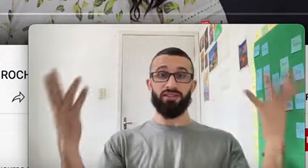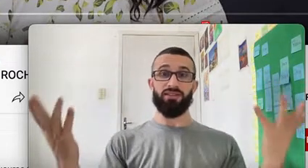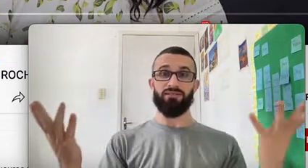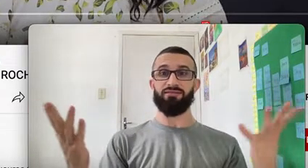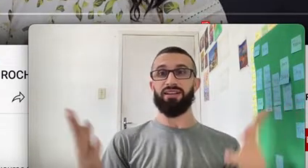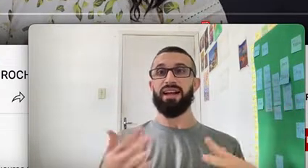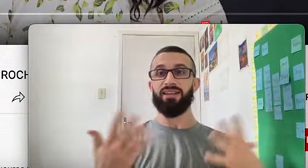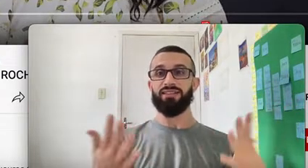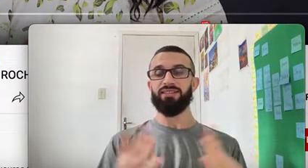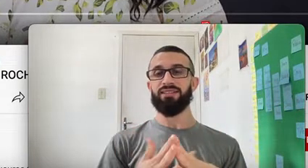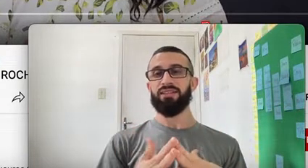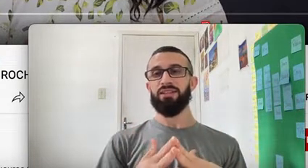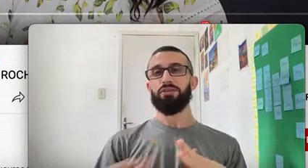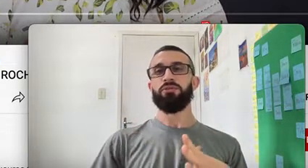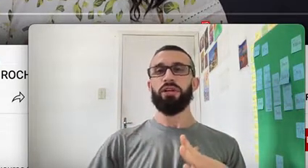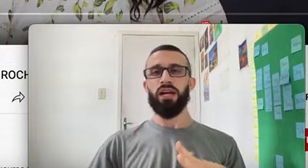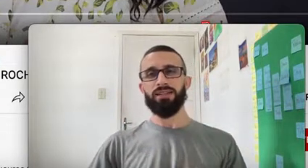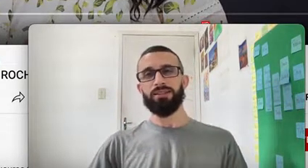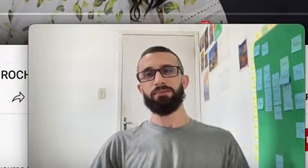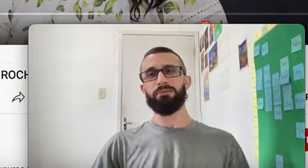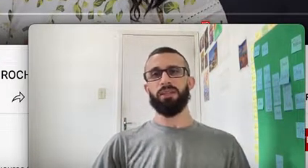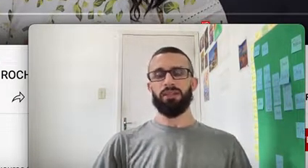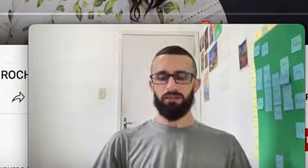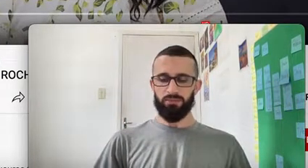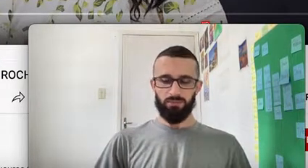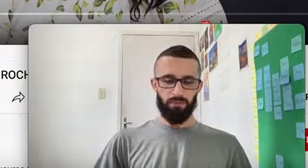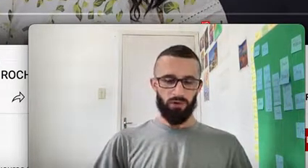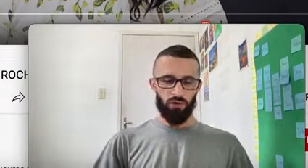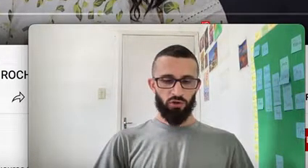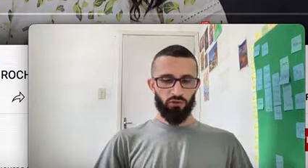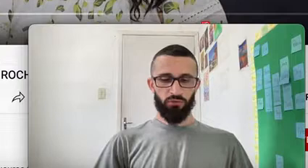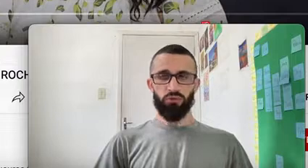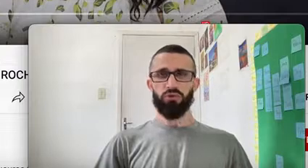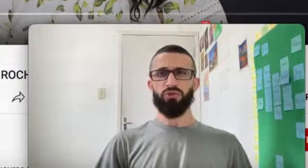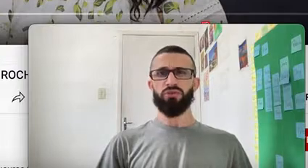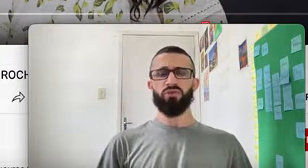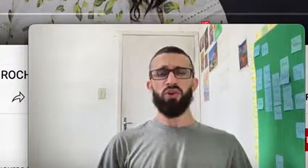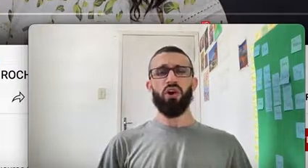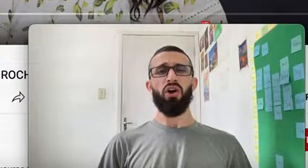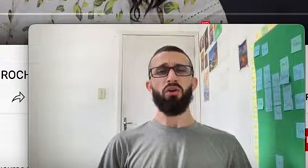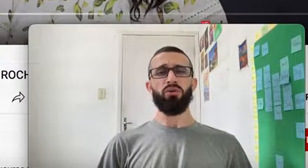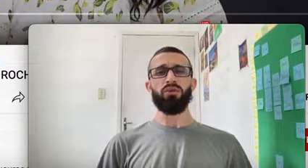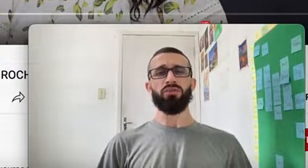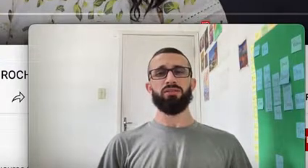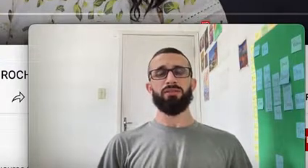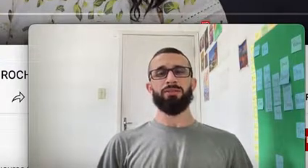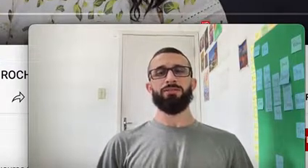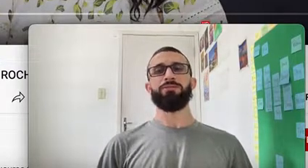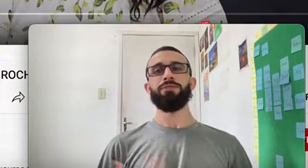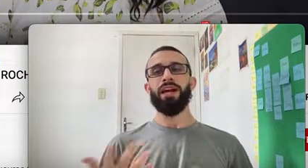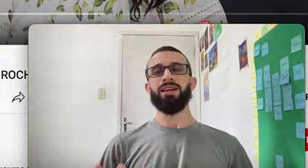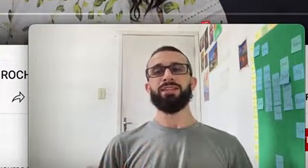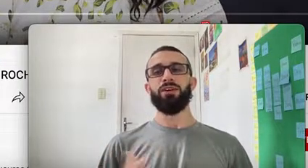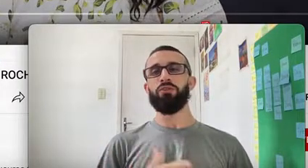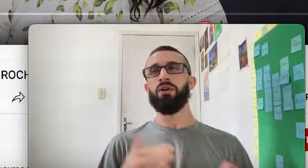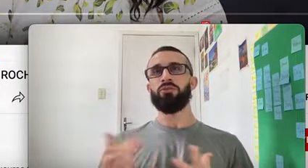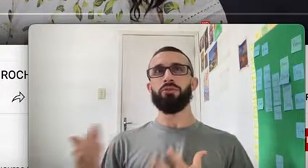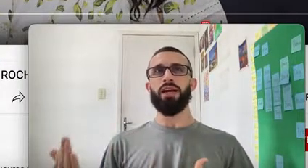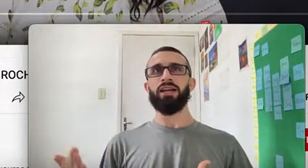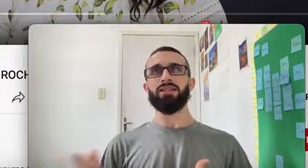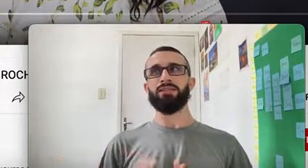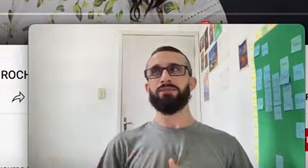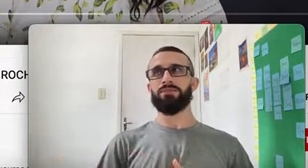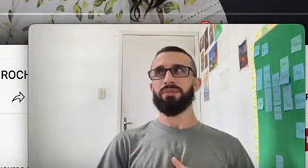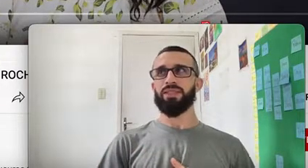Again Cada Furada Furo Hole Furada Uma